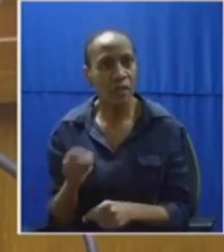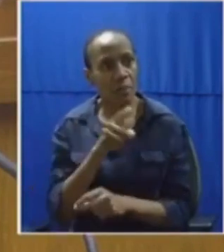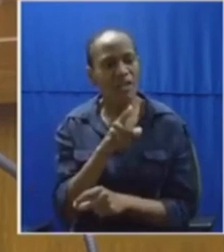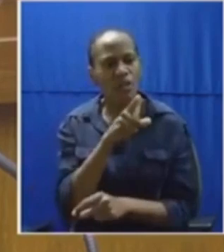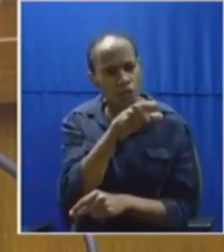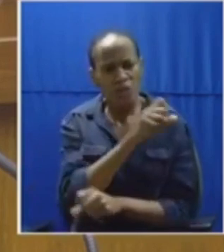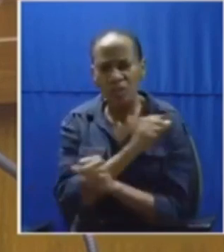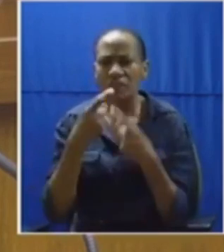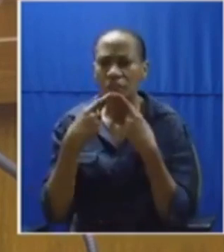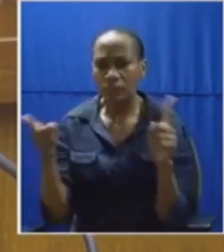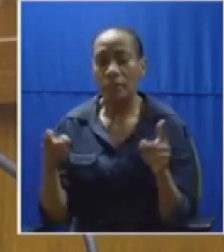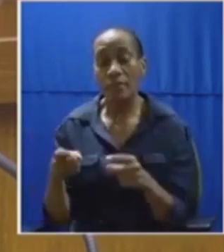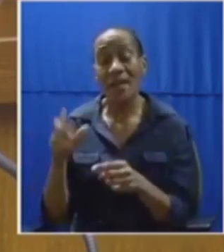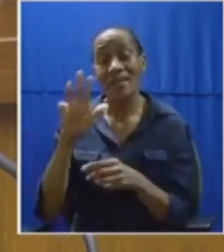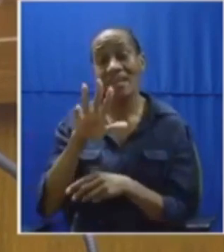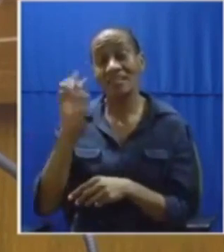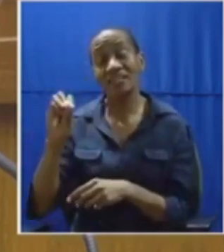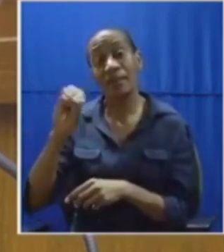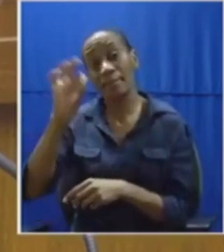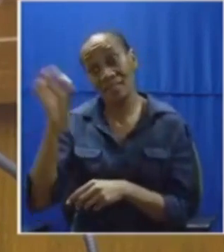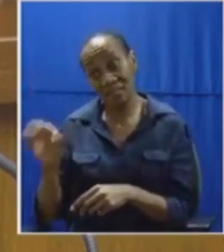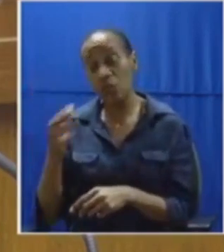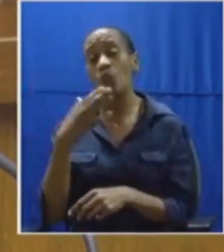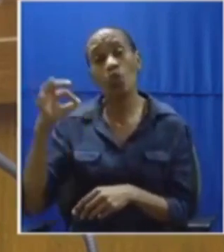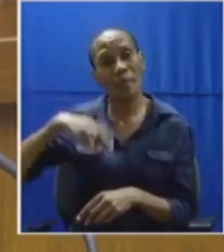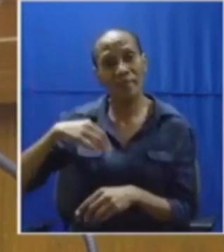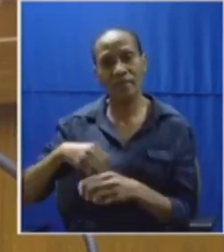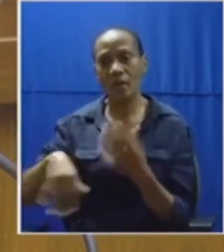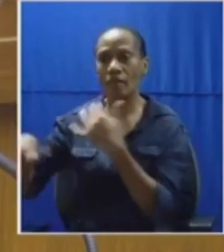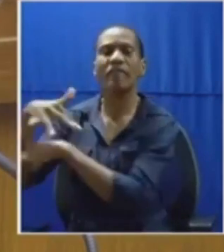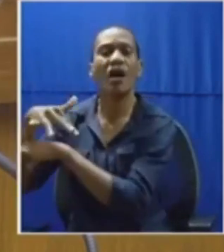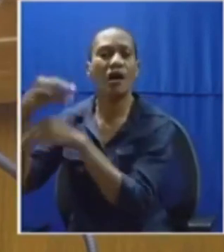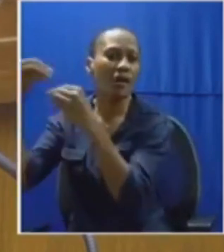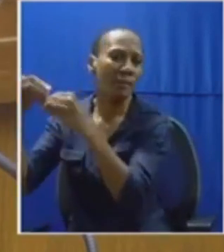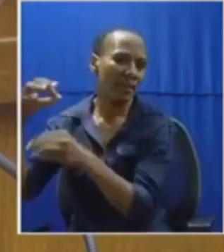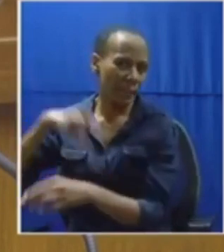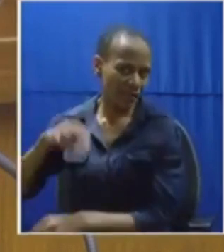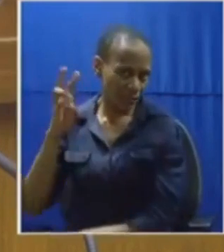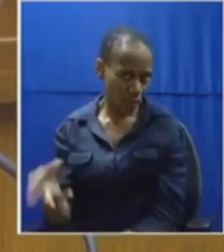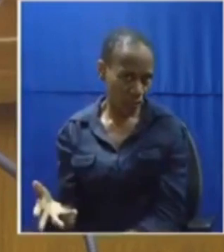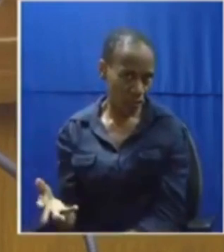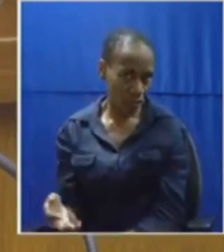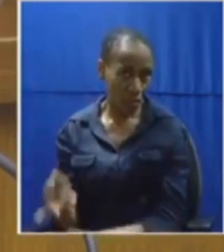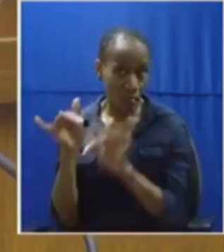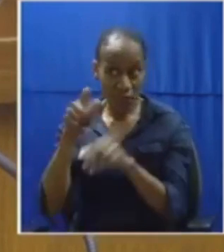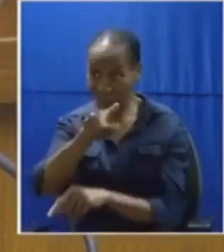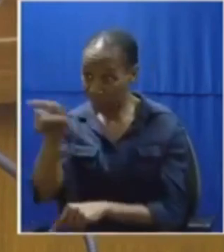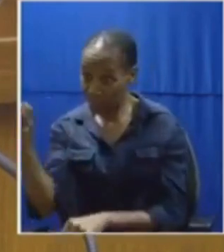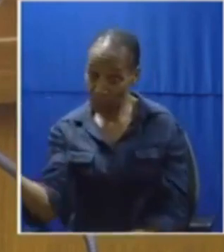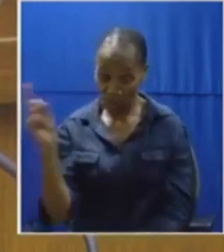% of the oil and gas discovery will benefit foreign companies. These people came here,